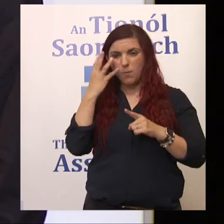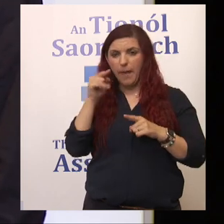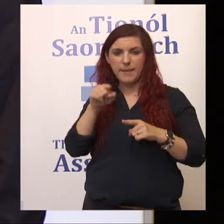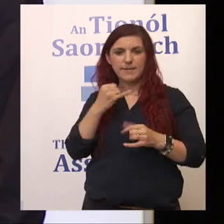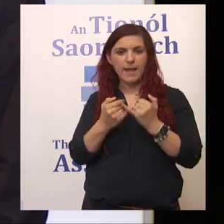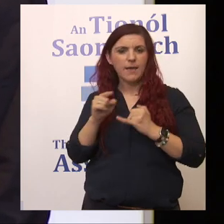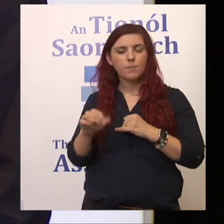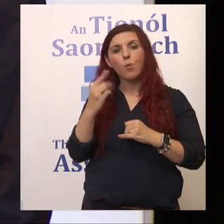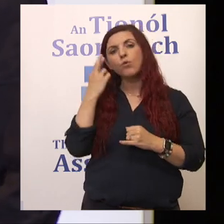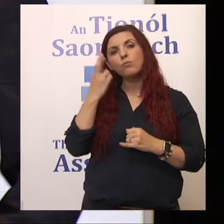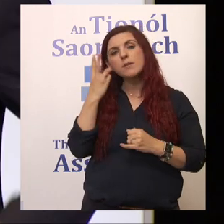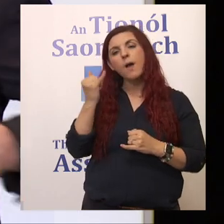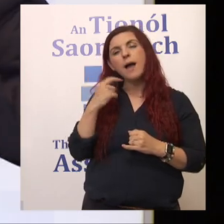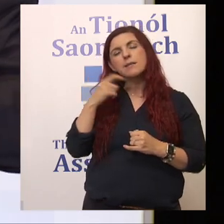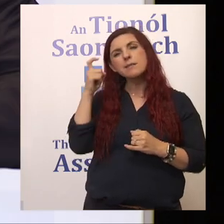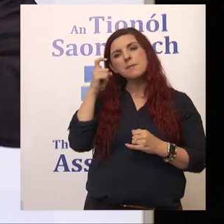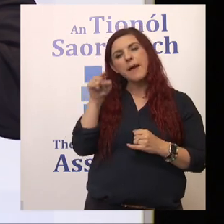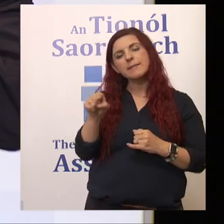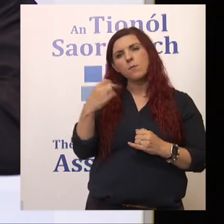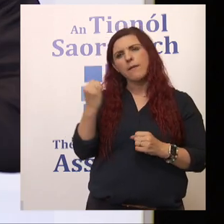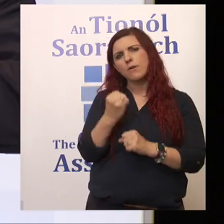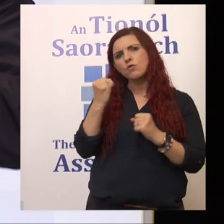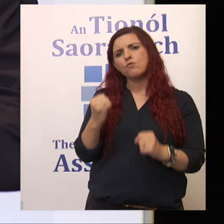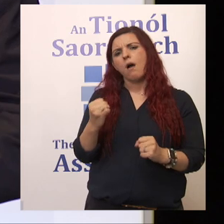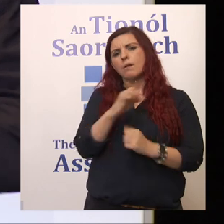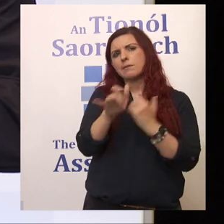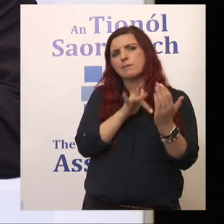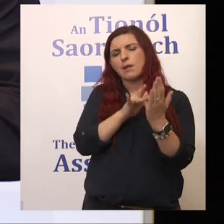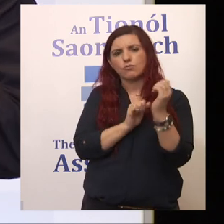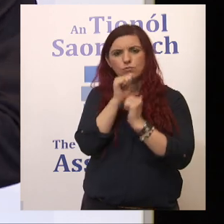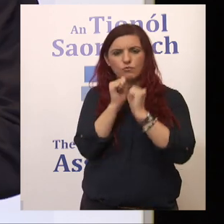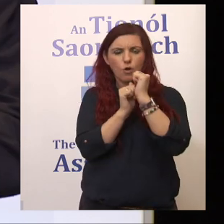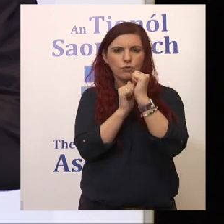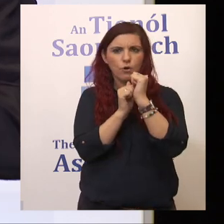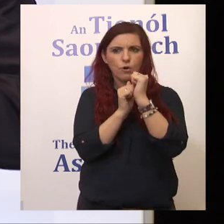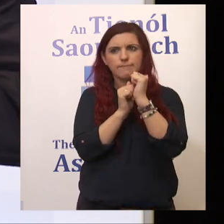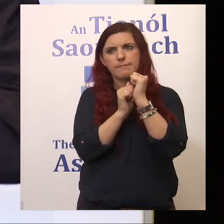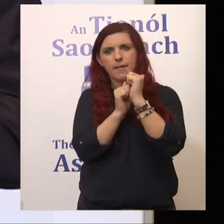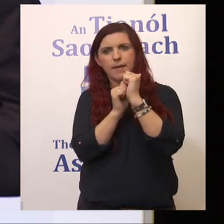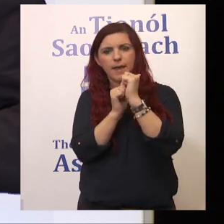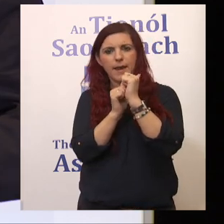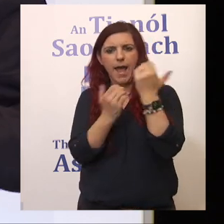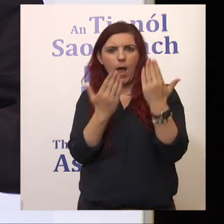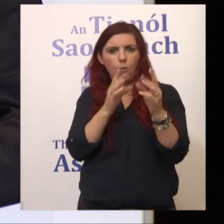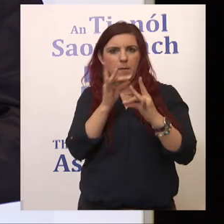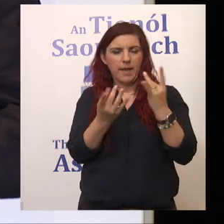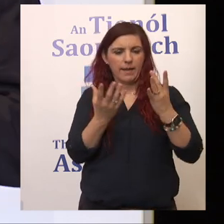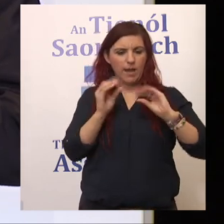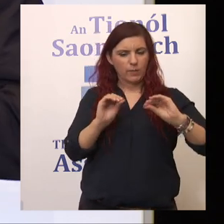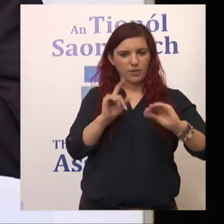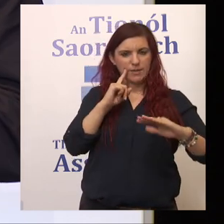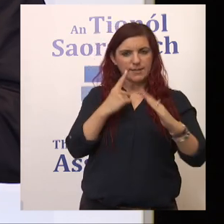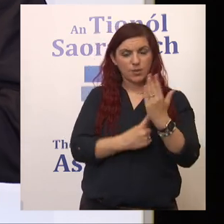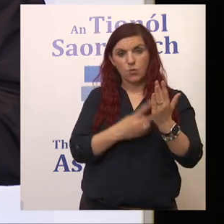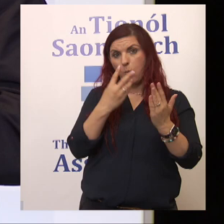one of the reasons I would suspect that we've got a very strong central structure and a central spine within how we make education decisions is